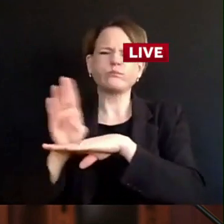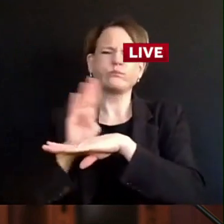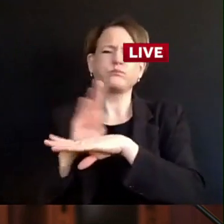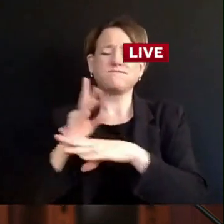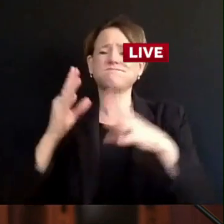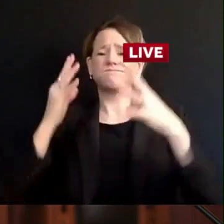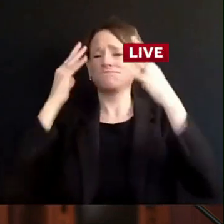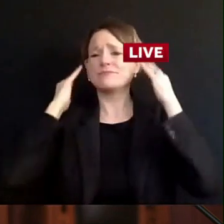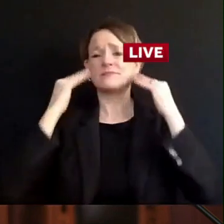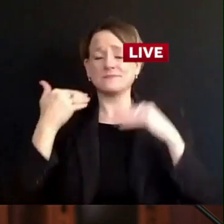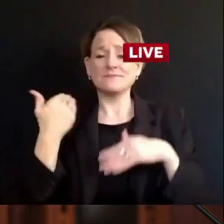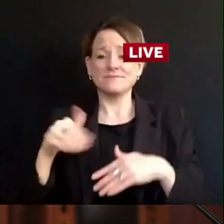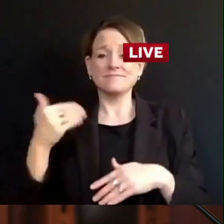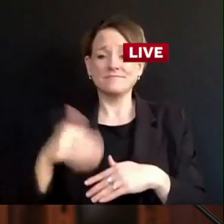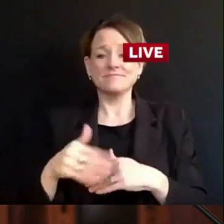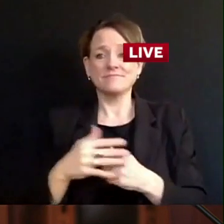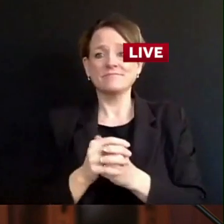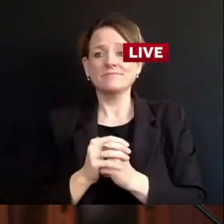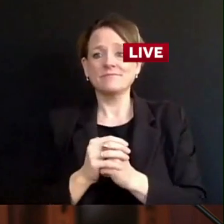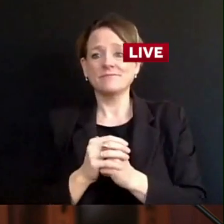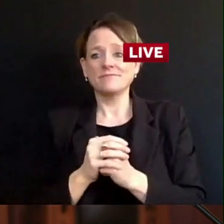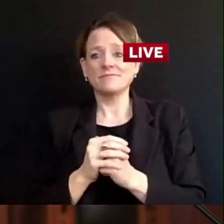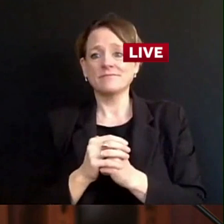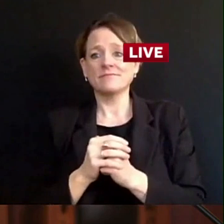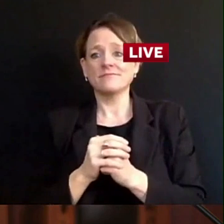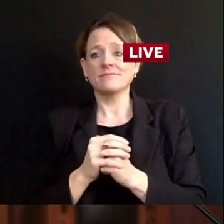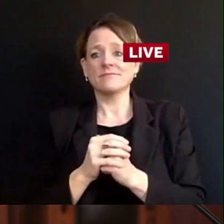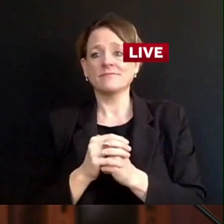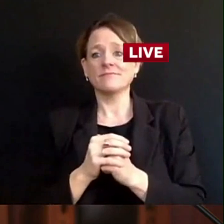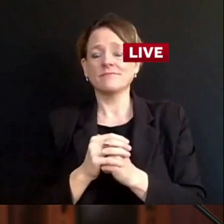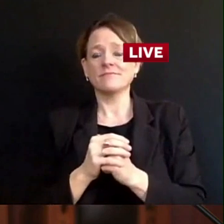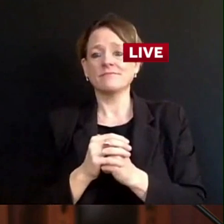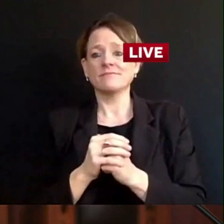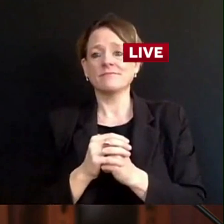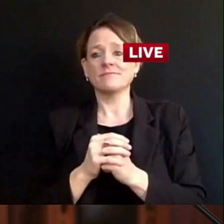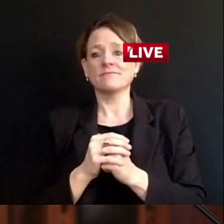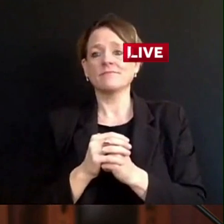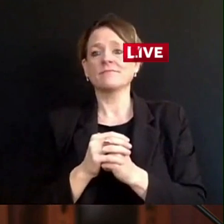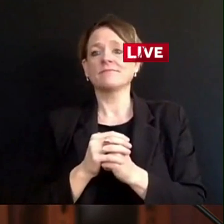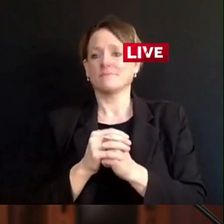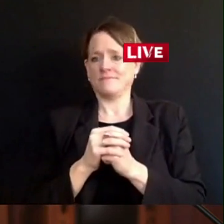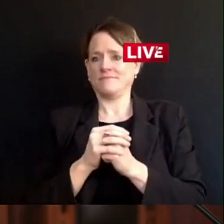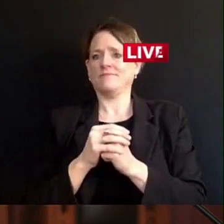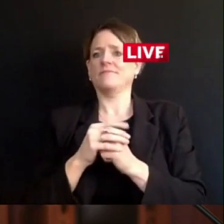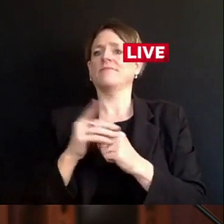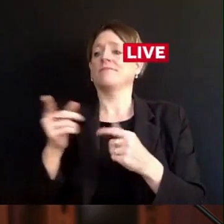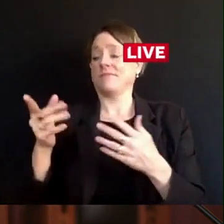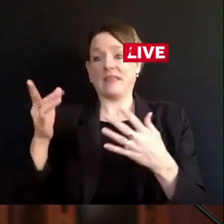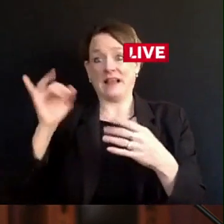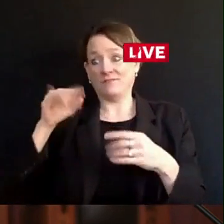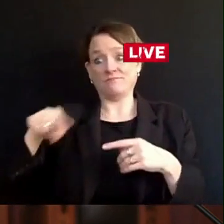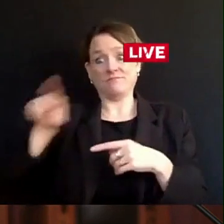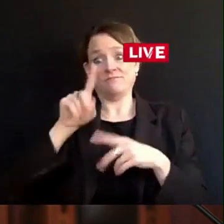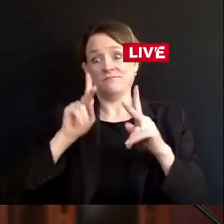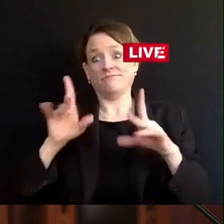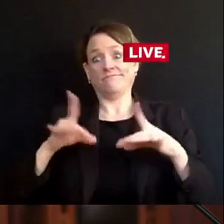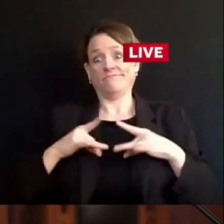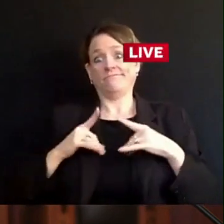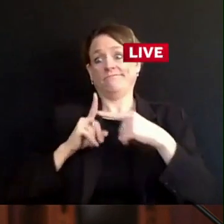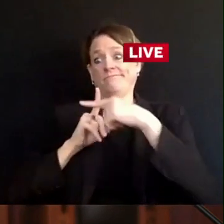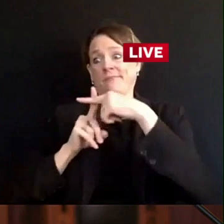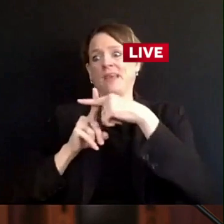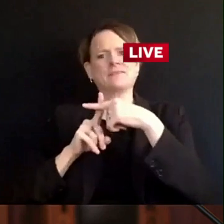those who get tested to help us with messaging to their own contacts as we work our way through